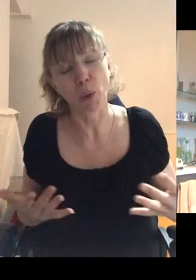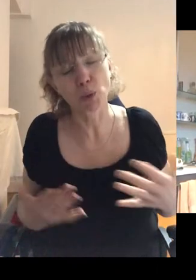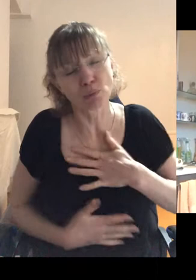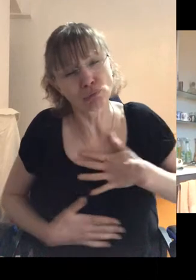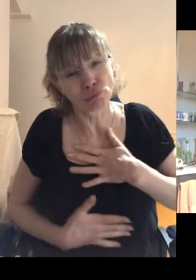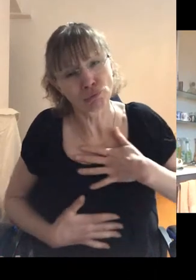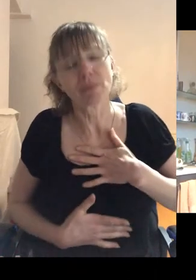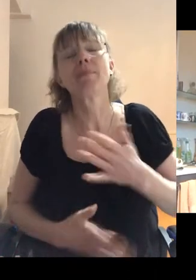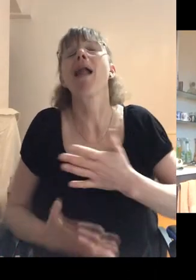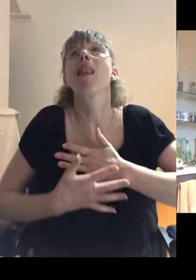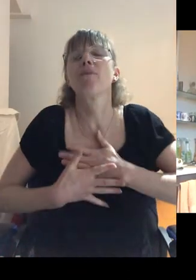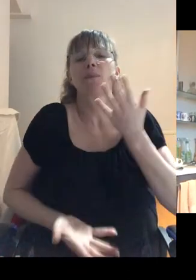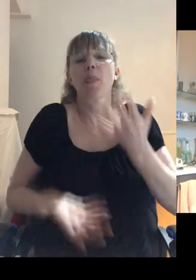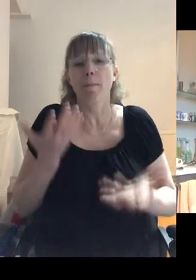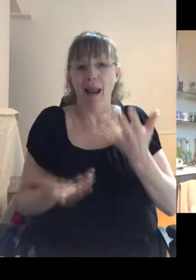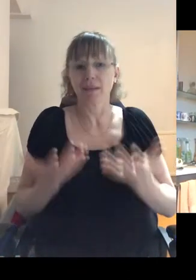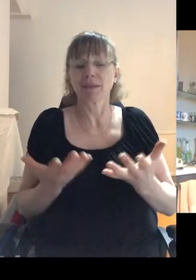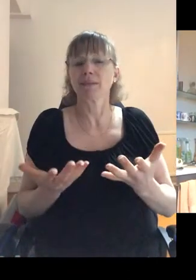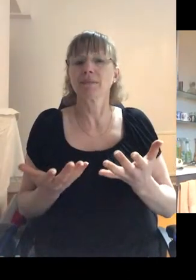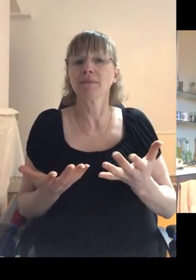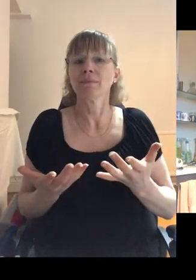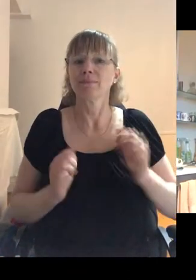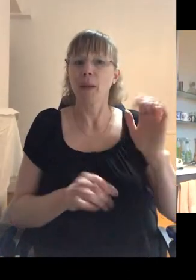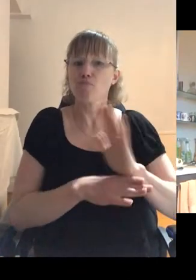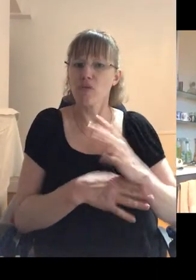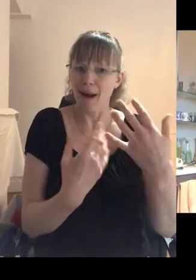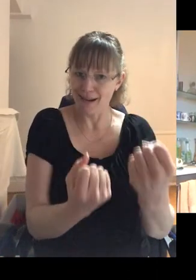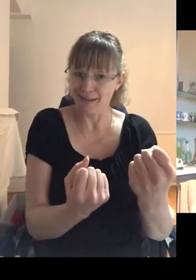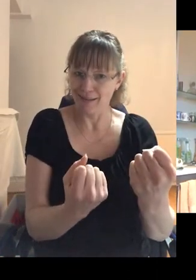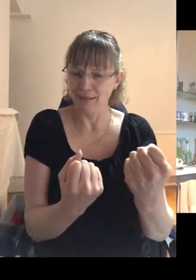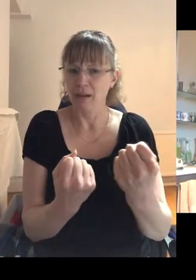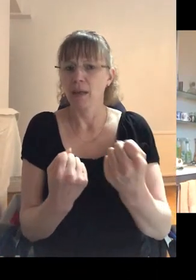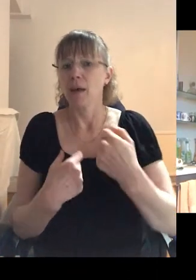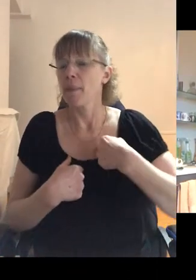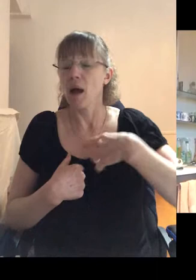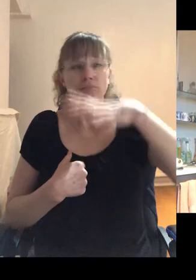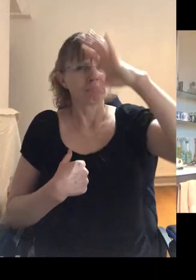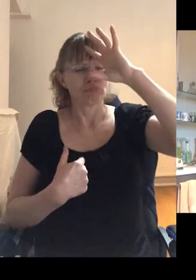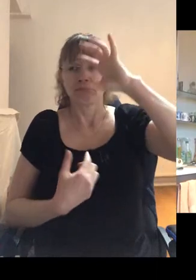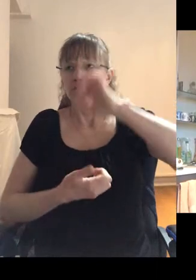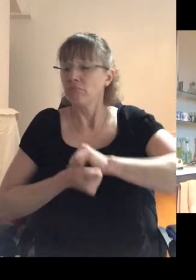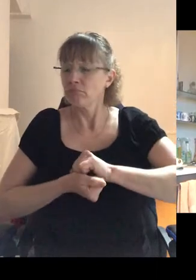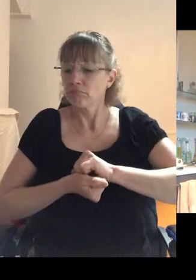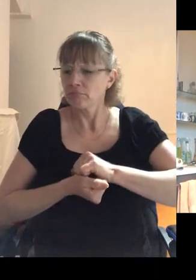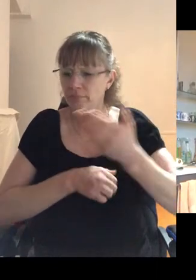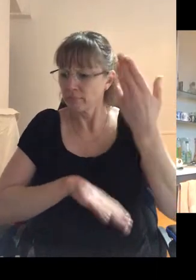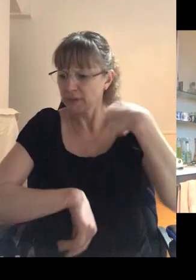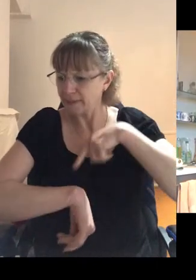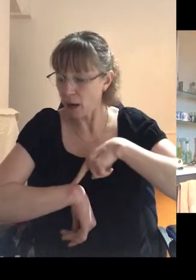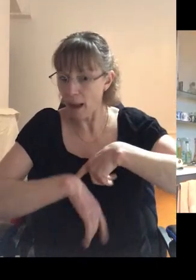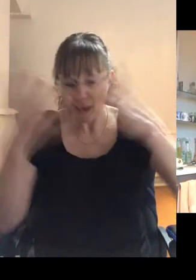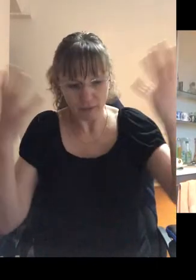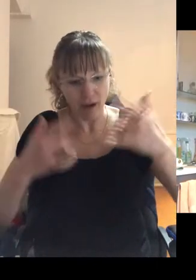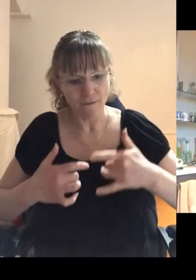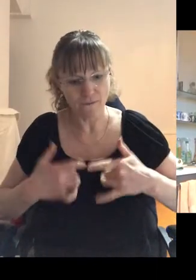I loved the balance that it struck. But I, I don't remember the last time, if